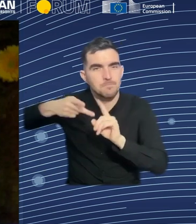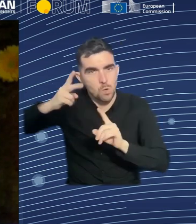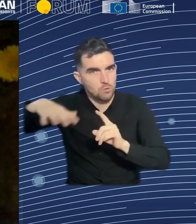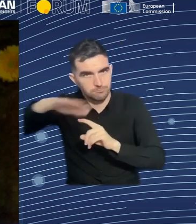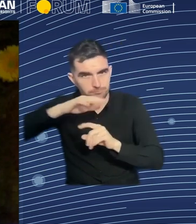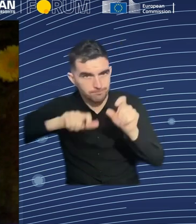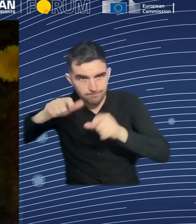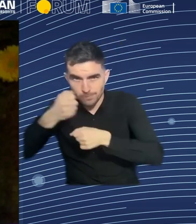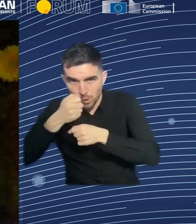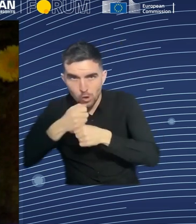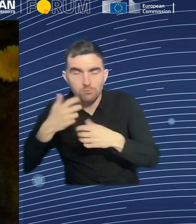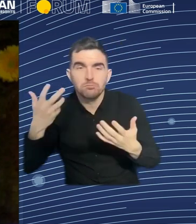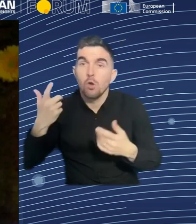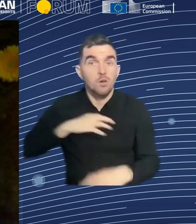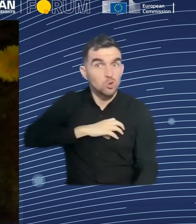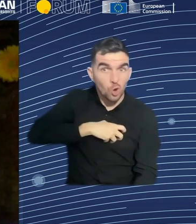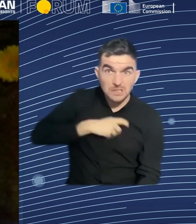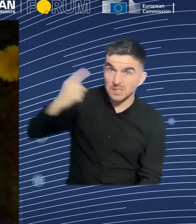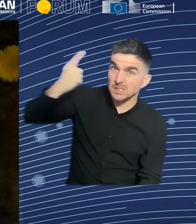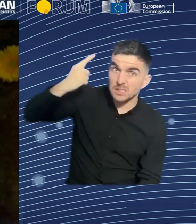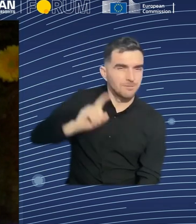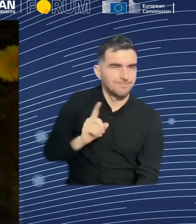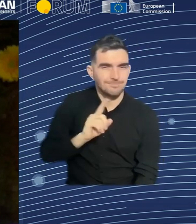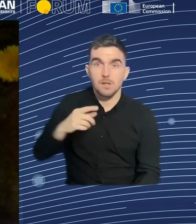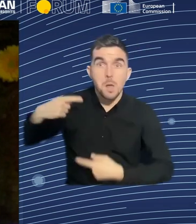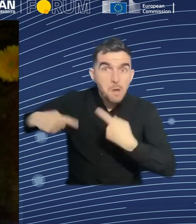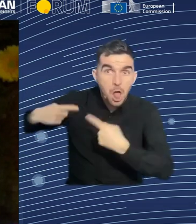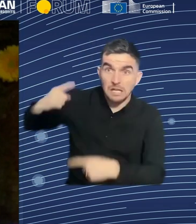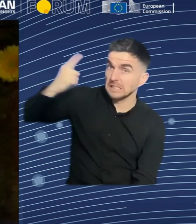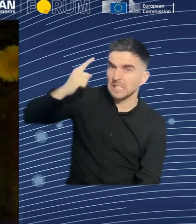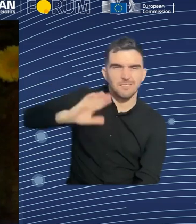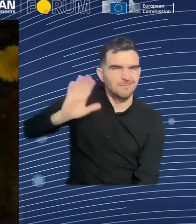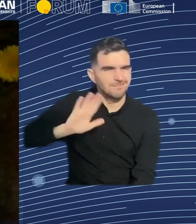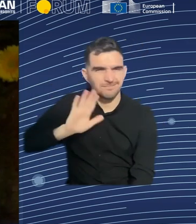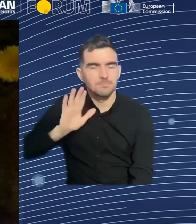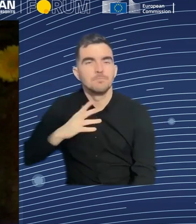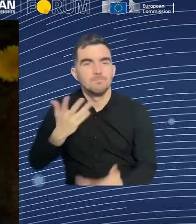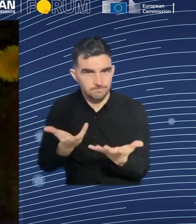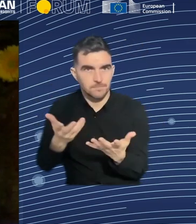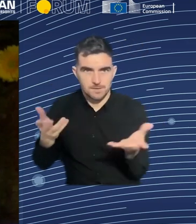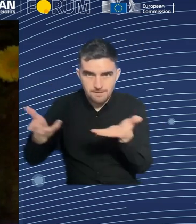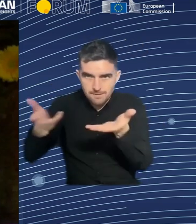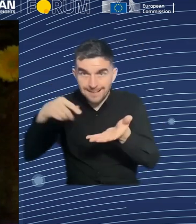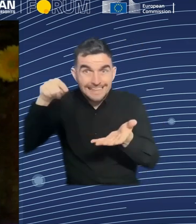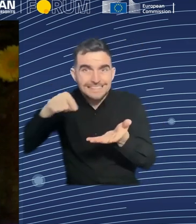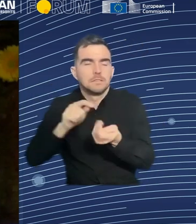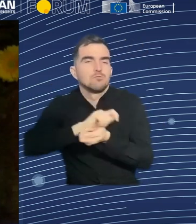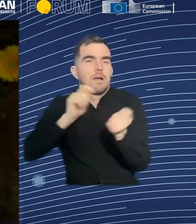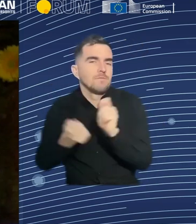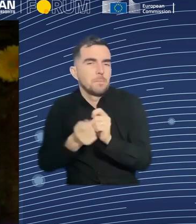guides now we have established that in the regions, for example, northern Germany, southwest Germany.